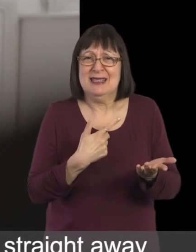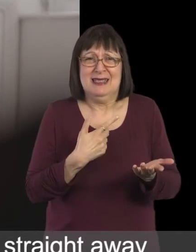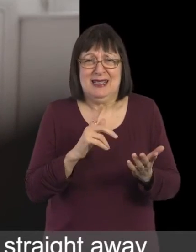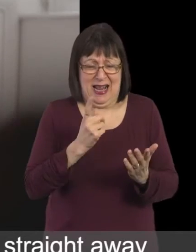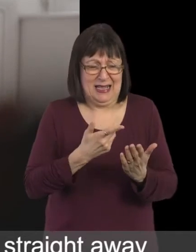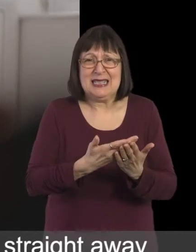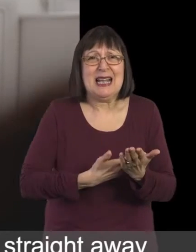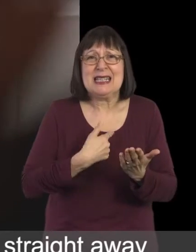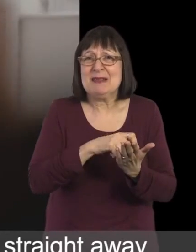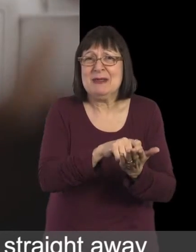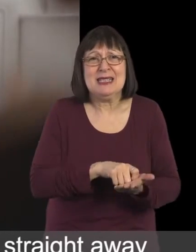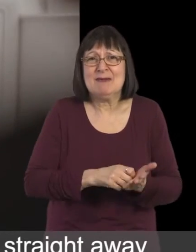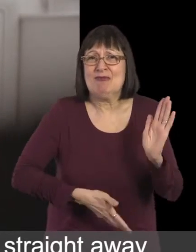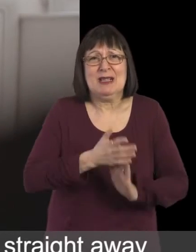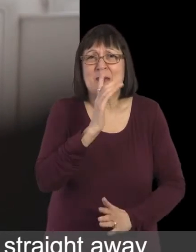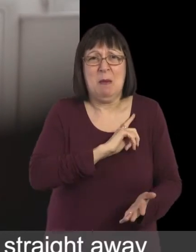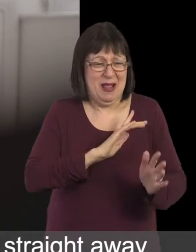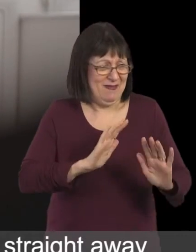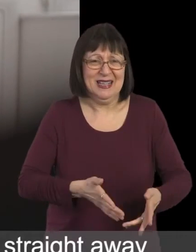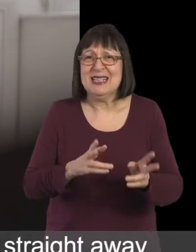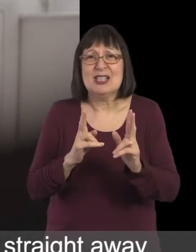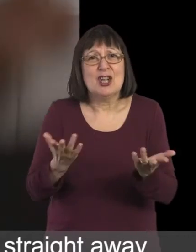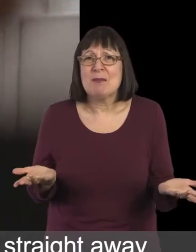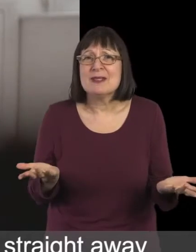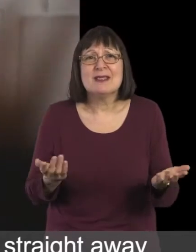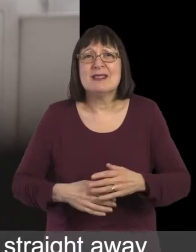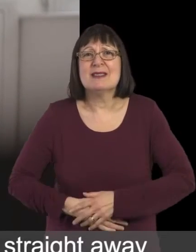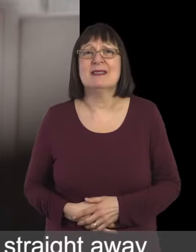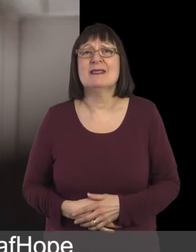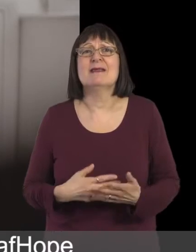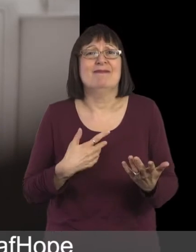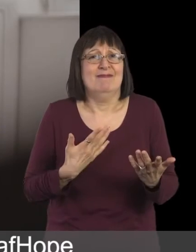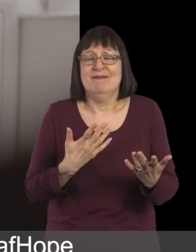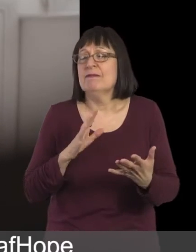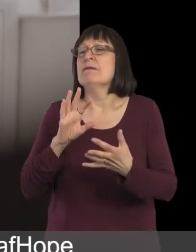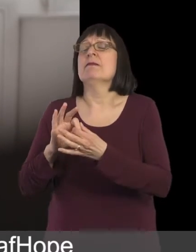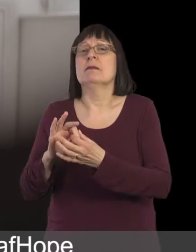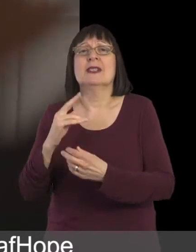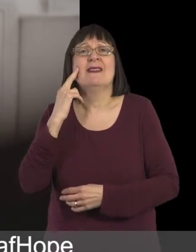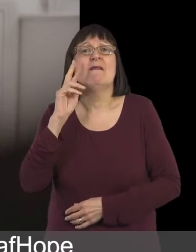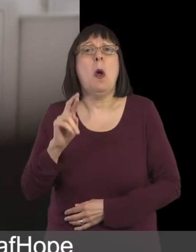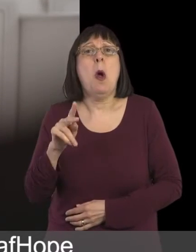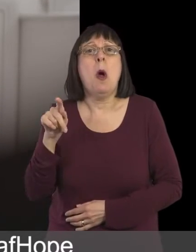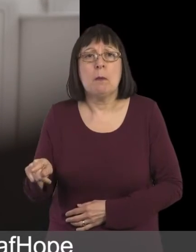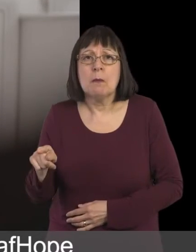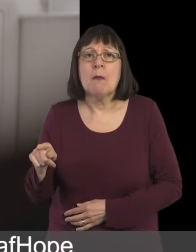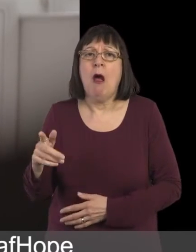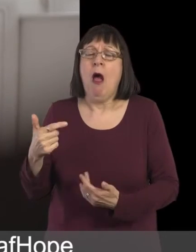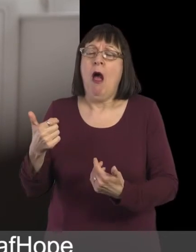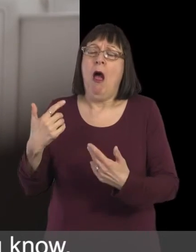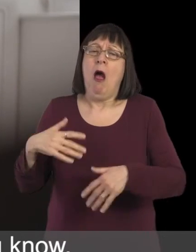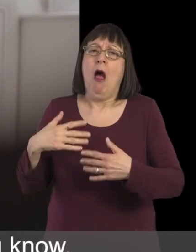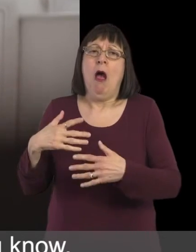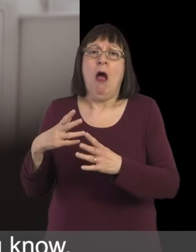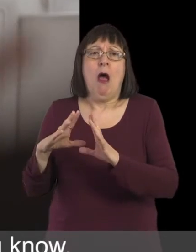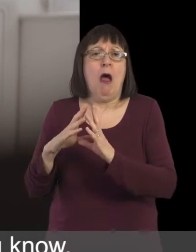I couldn't make a statement straight away because there wasn't an interpreter there. But when I contacted Deaf Hope they had everything.